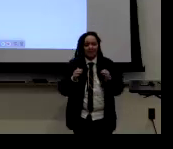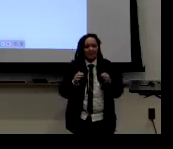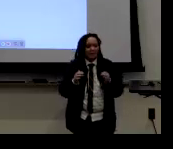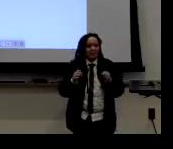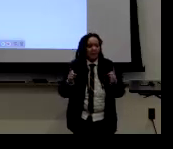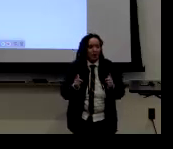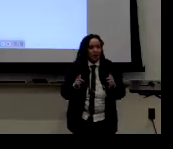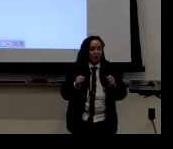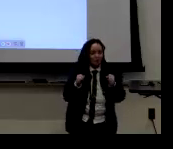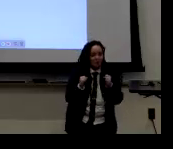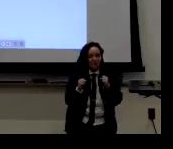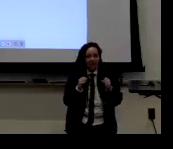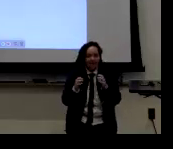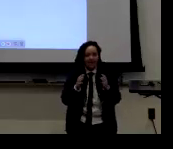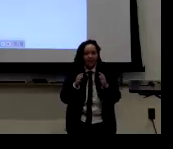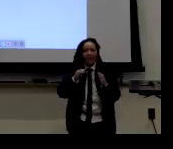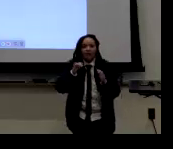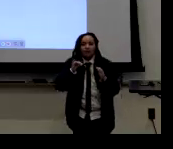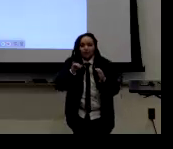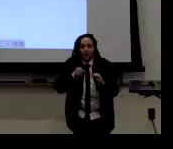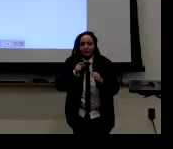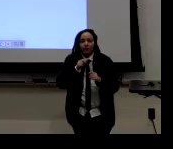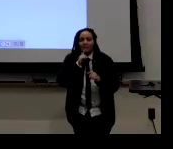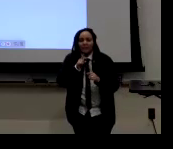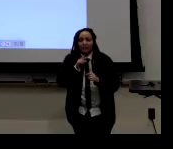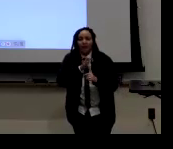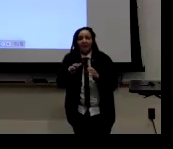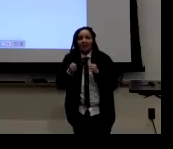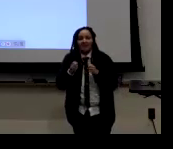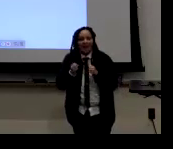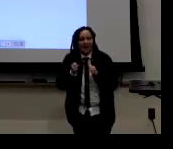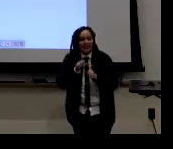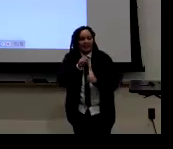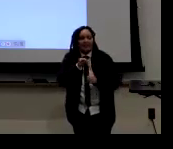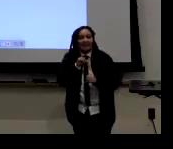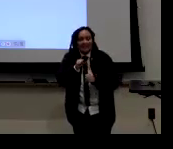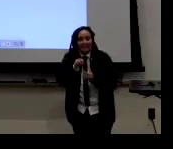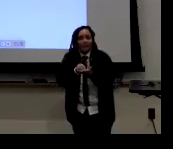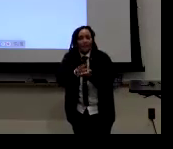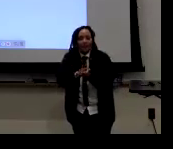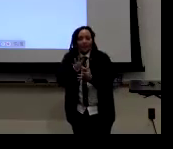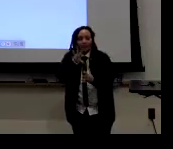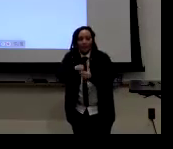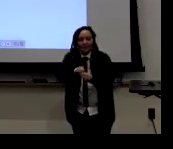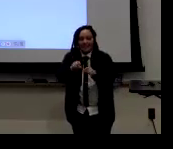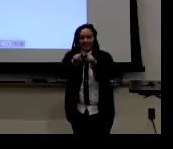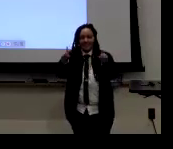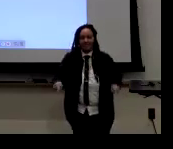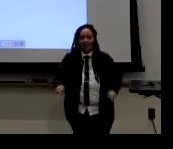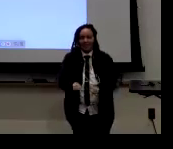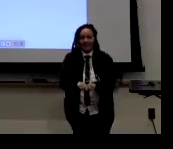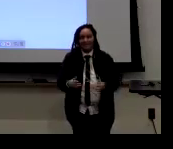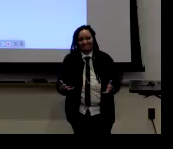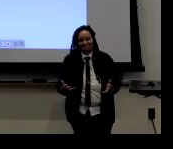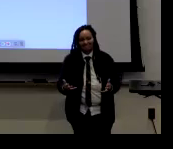um, they already had to get in the frame of the video, which means that they probably